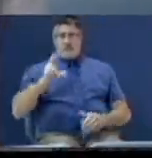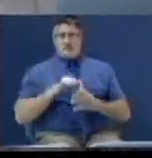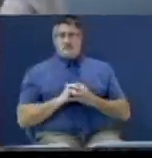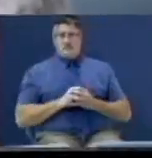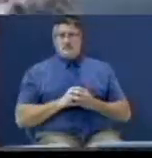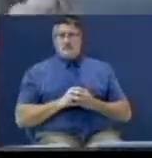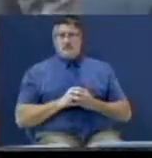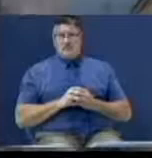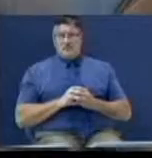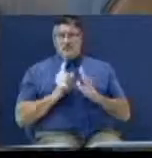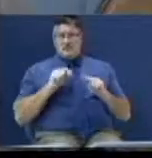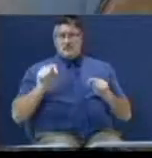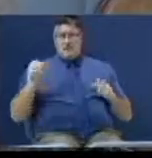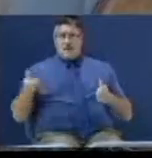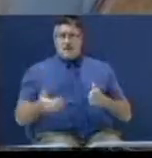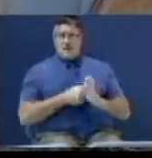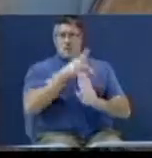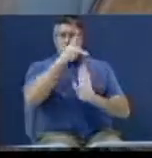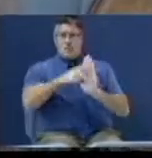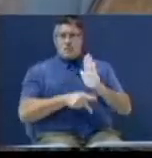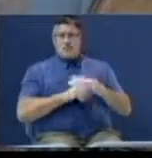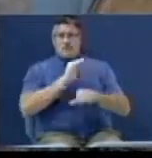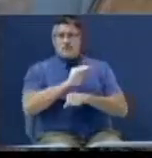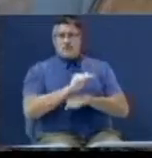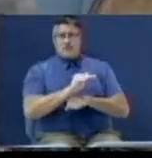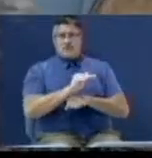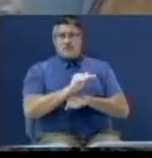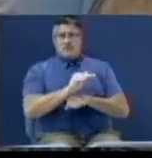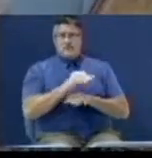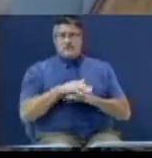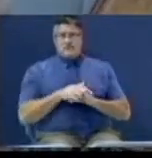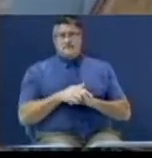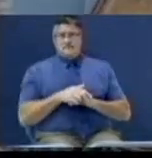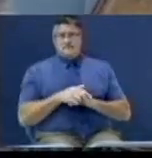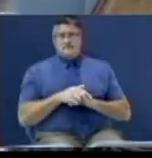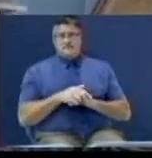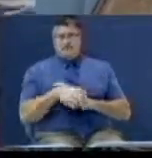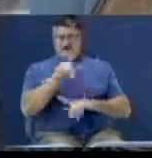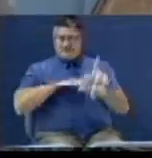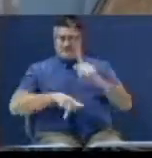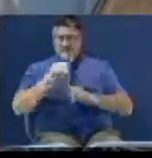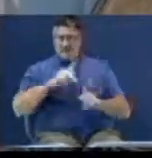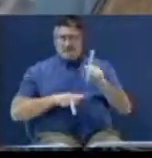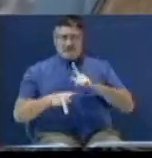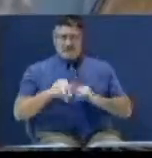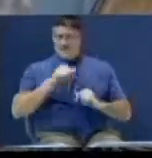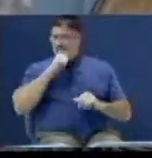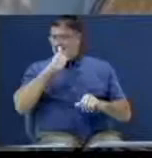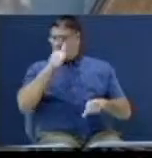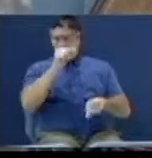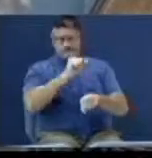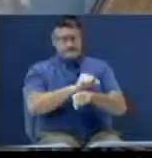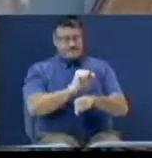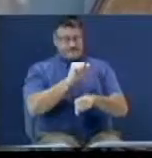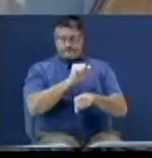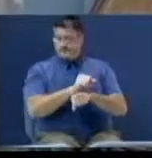And you know, we're starting a new program tonight. And, you know, people can say, it ain't gonna work